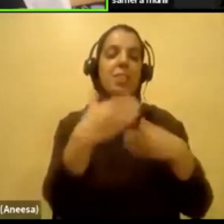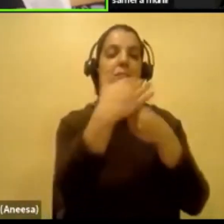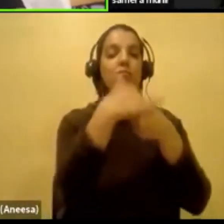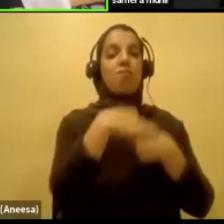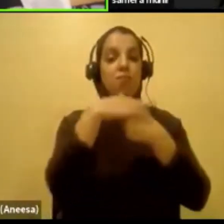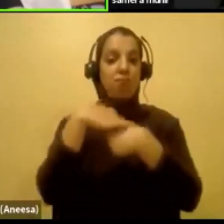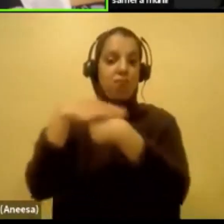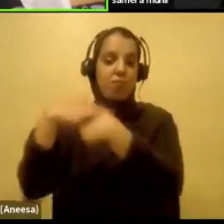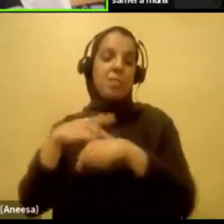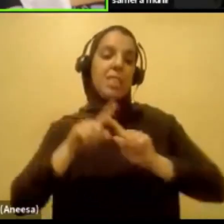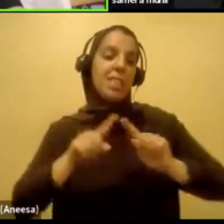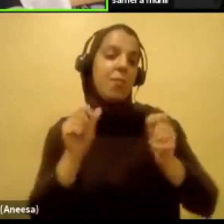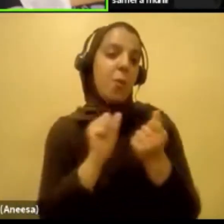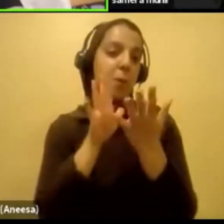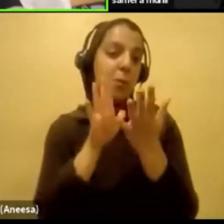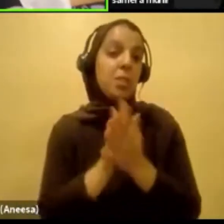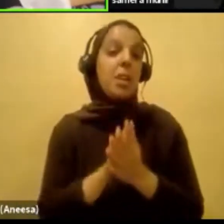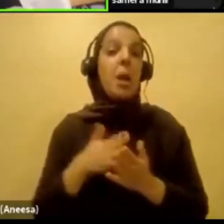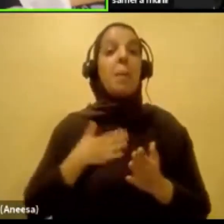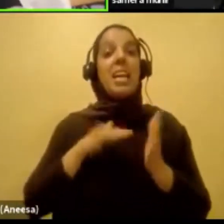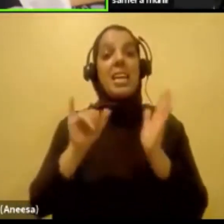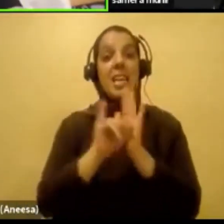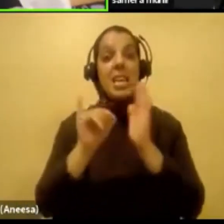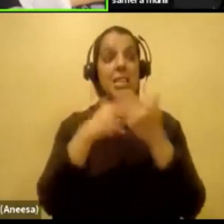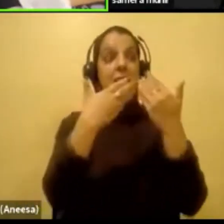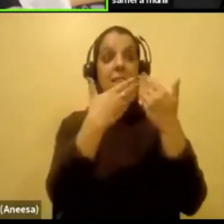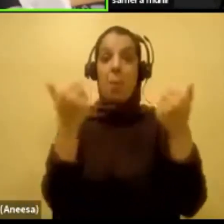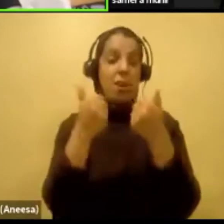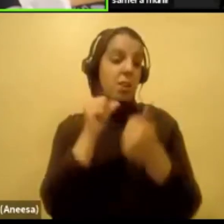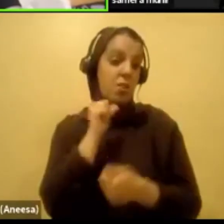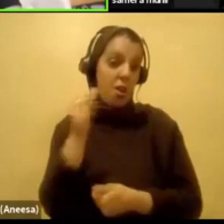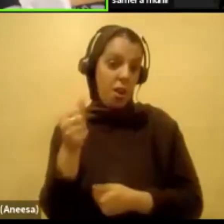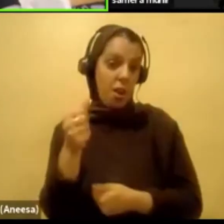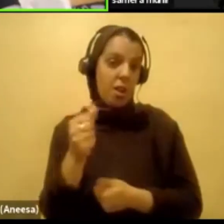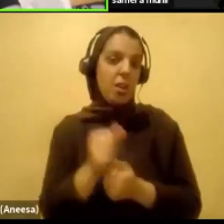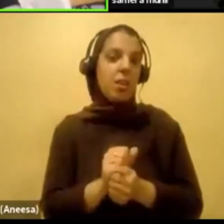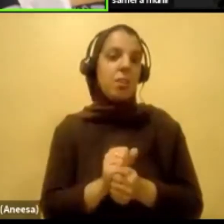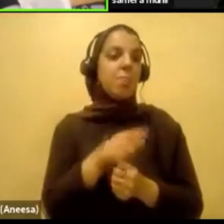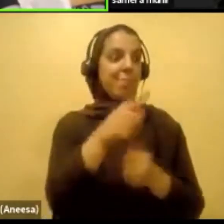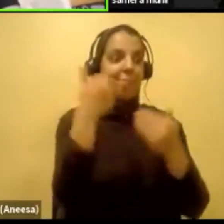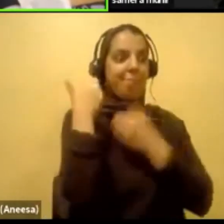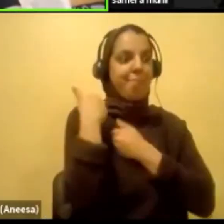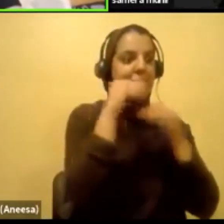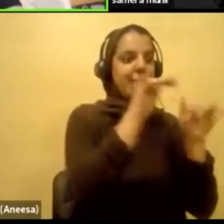These identities never operate separately, nor do they all bear all the same burden.